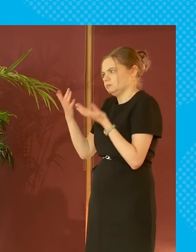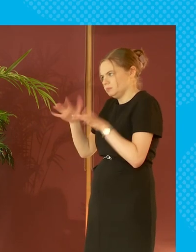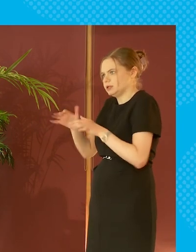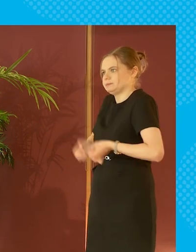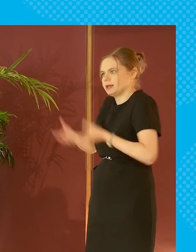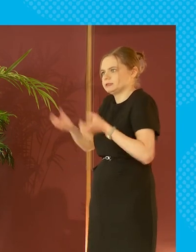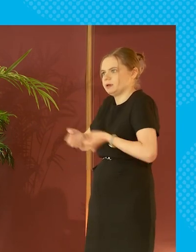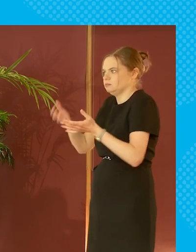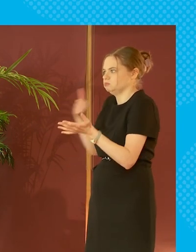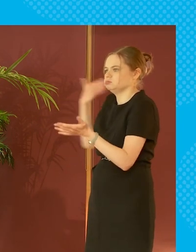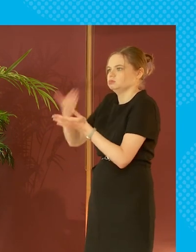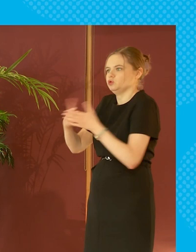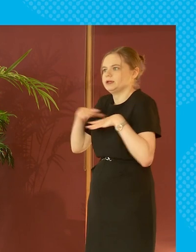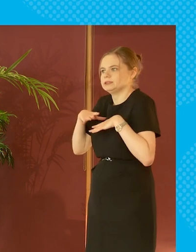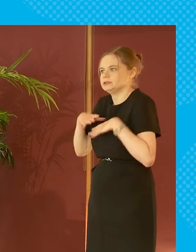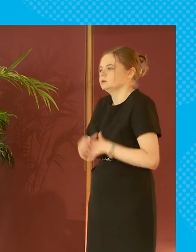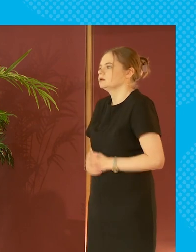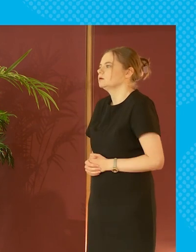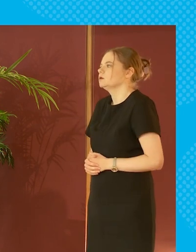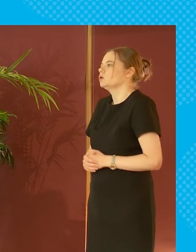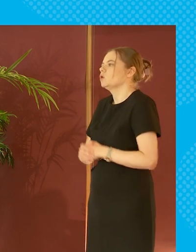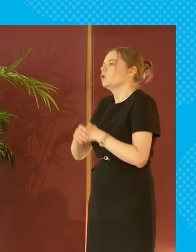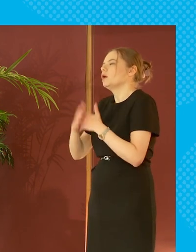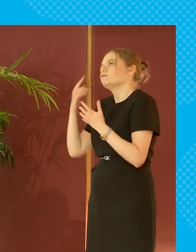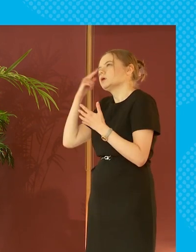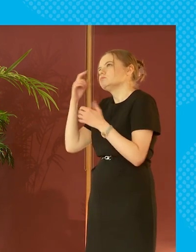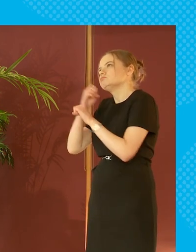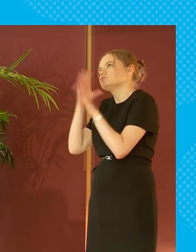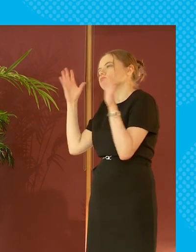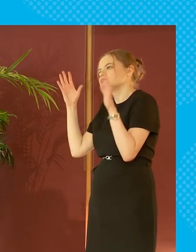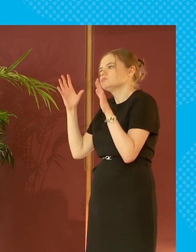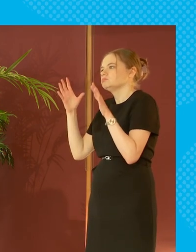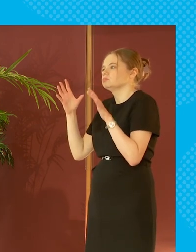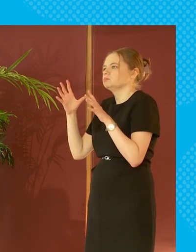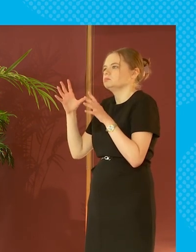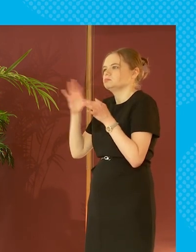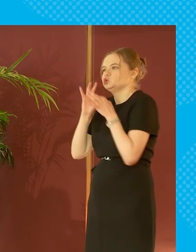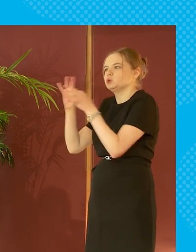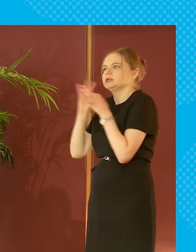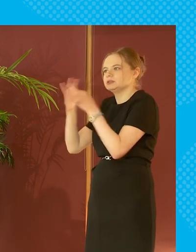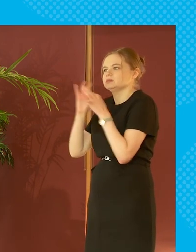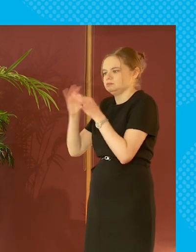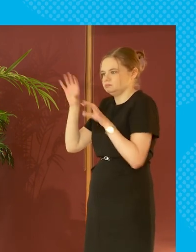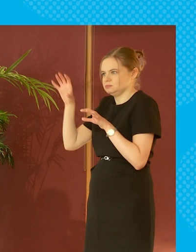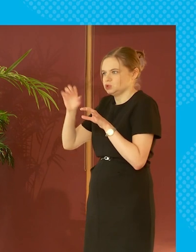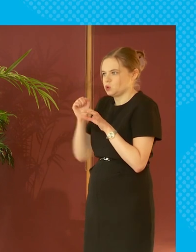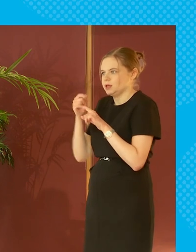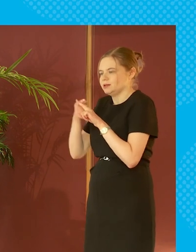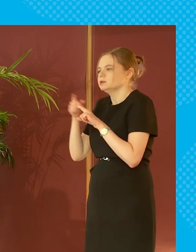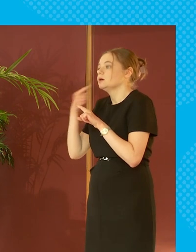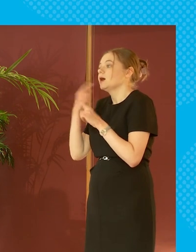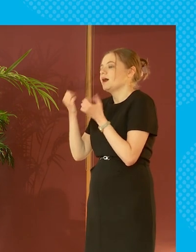and from the same perspective if you come at this from unionist perspective you say well scotland does well from the barnet formula it gets